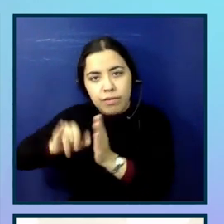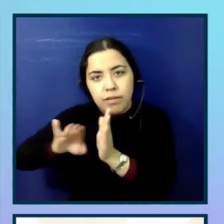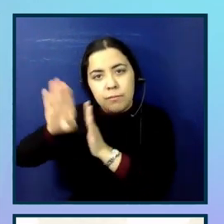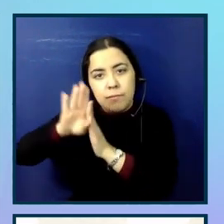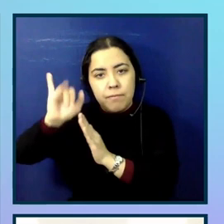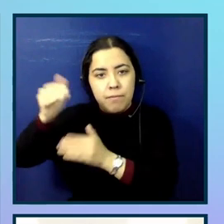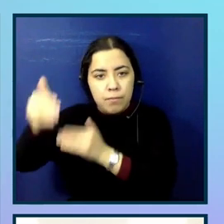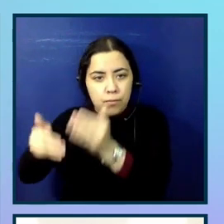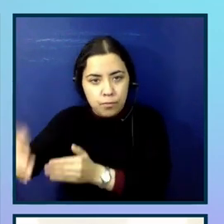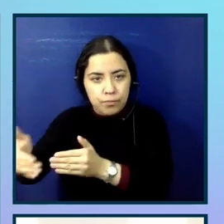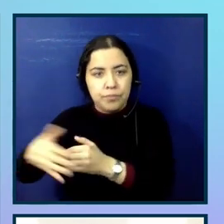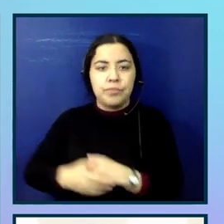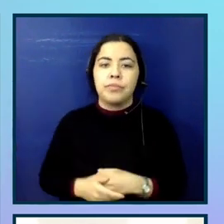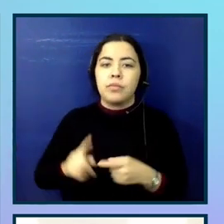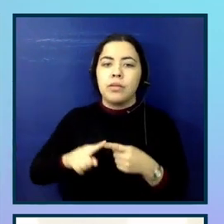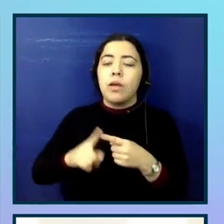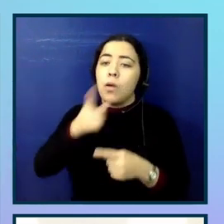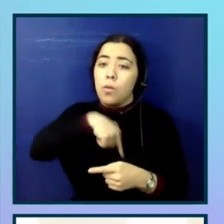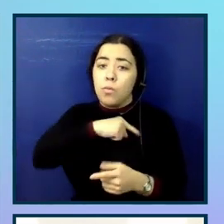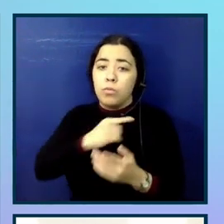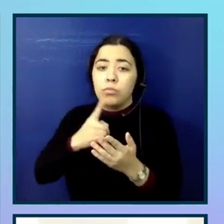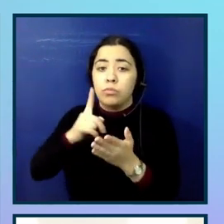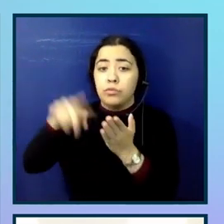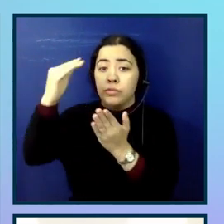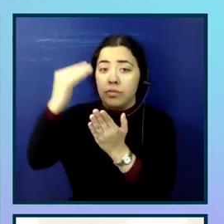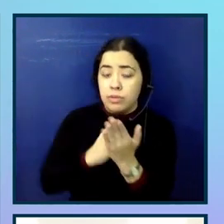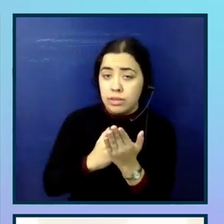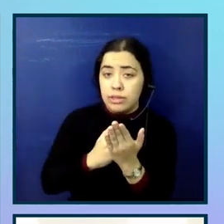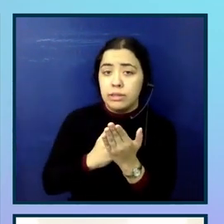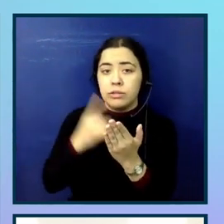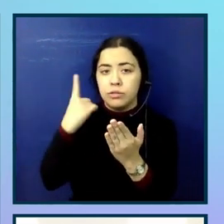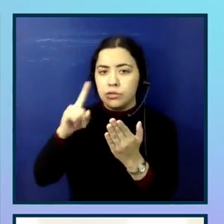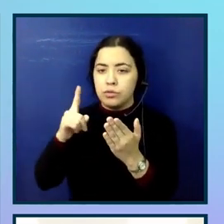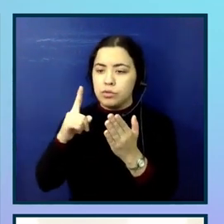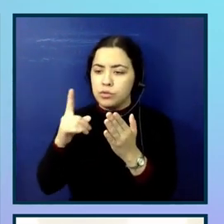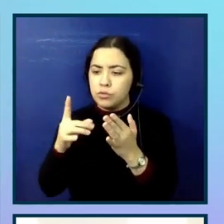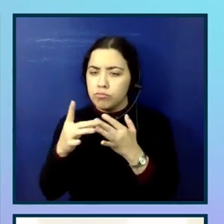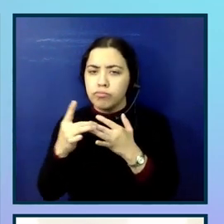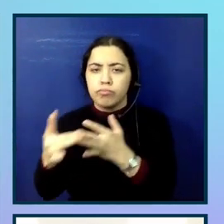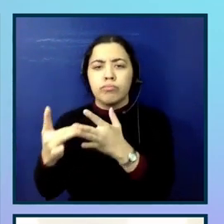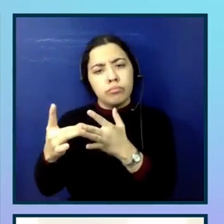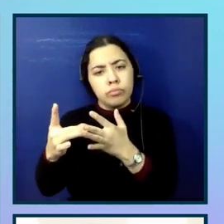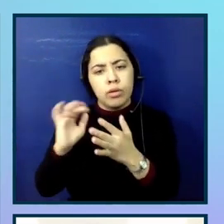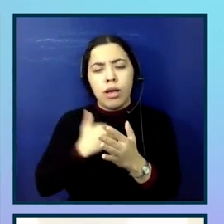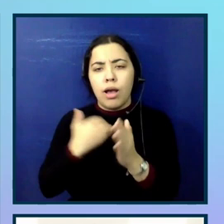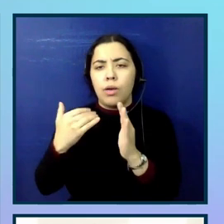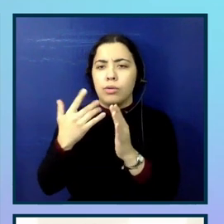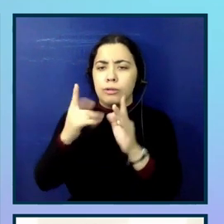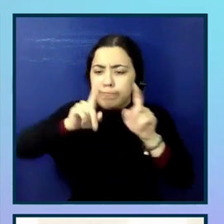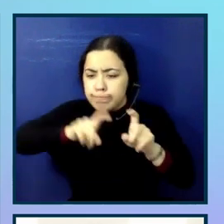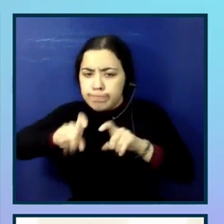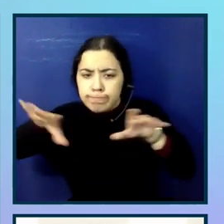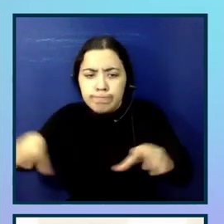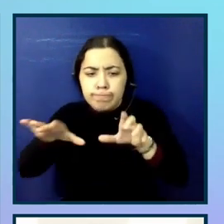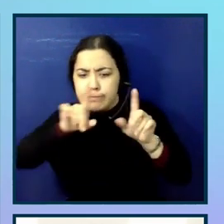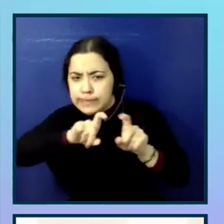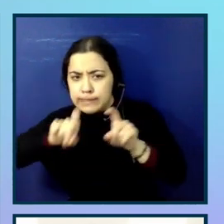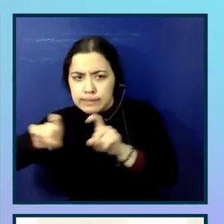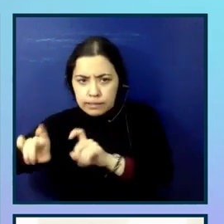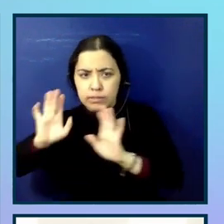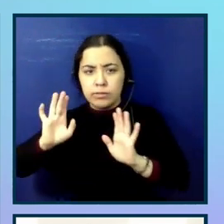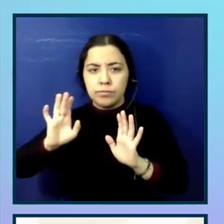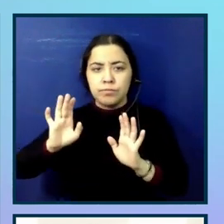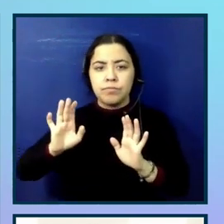checklist to help us guide our manual testing. We embedded those pro tools into our development and testing program, sorry, practices.